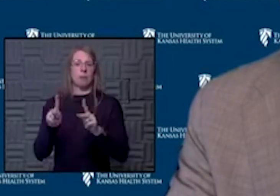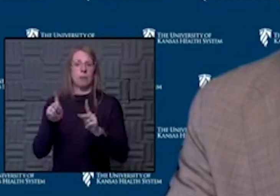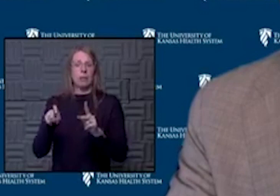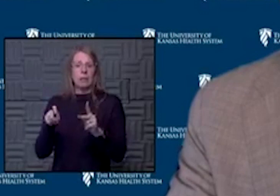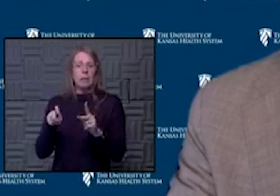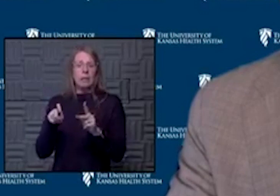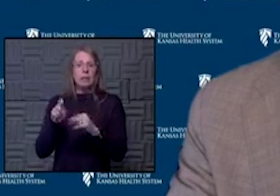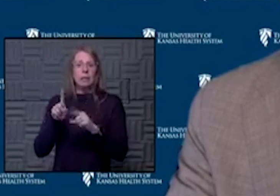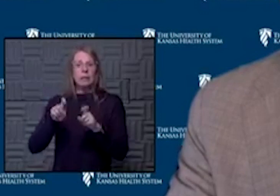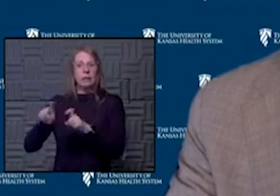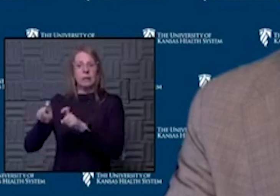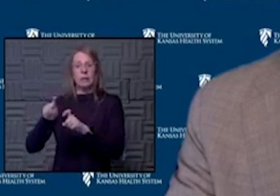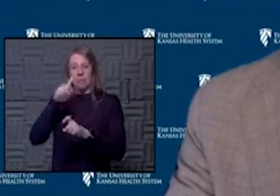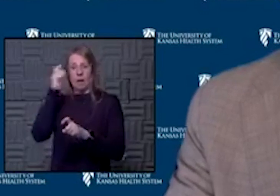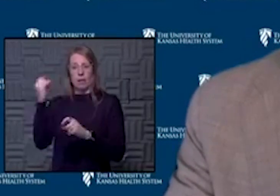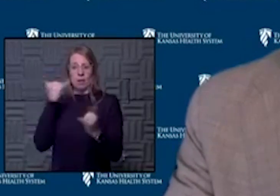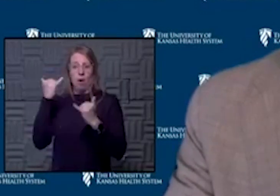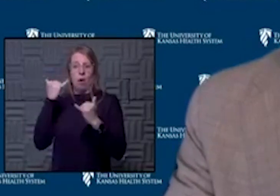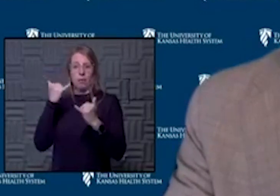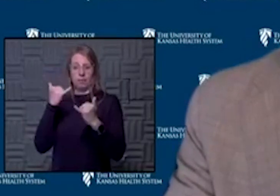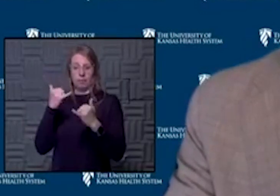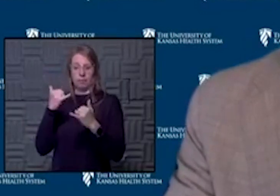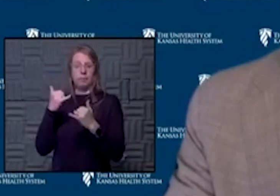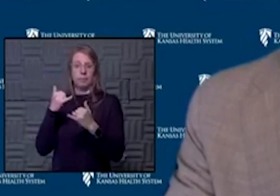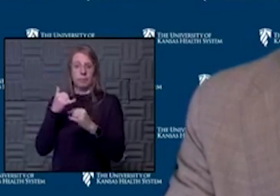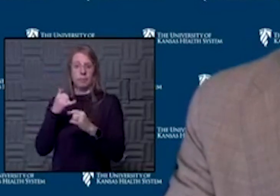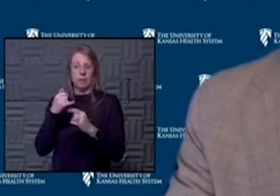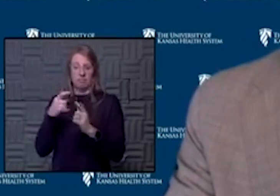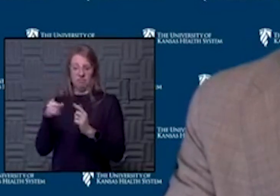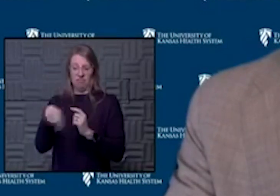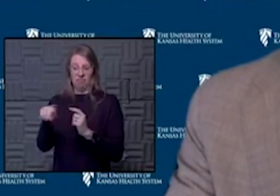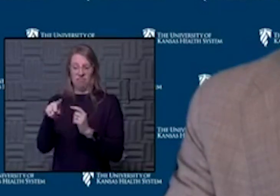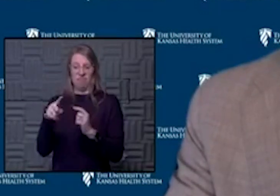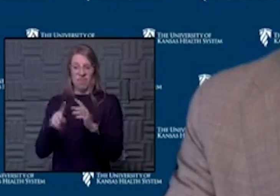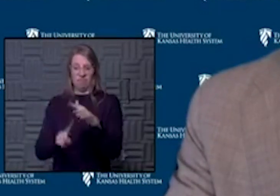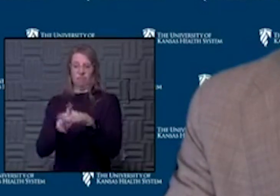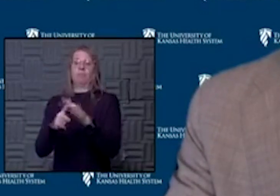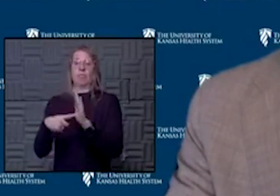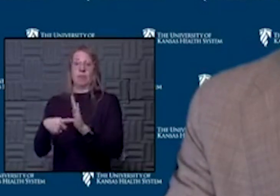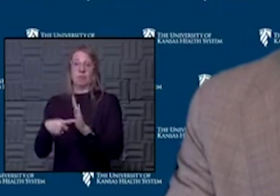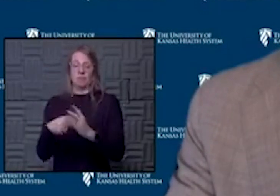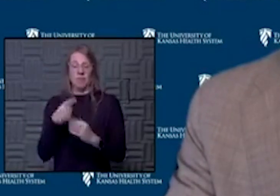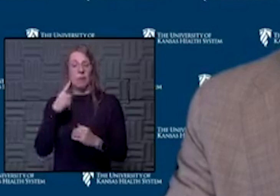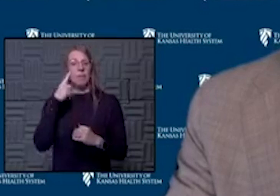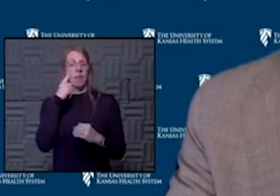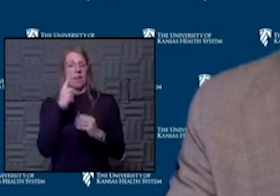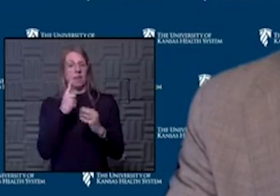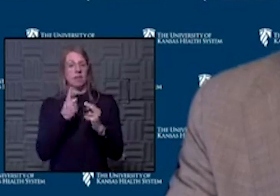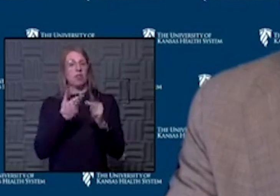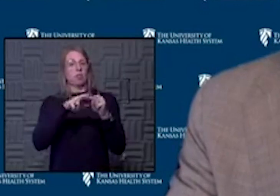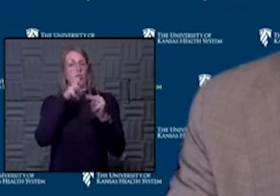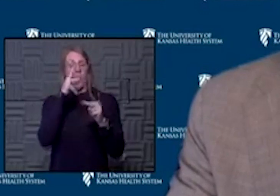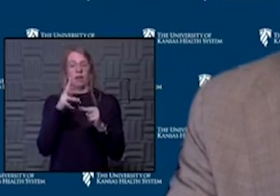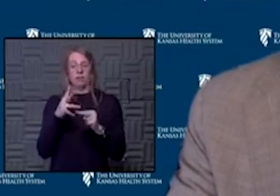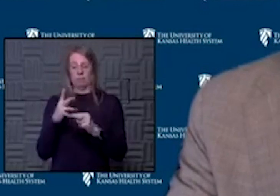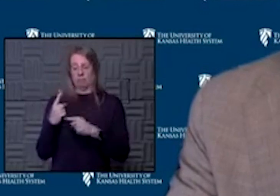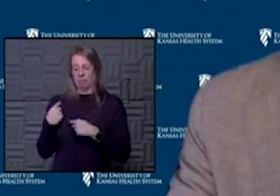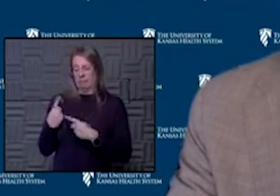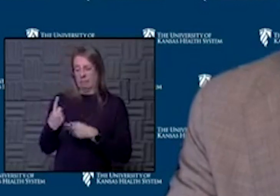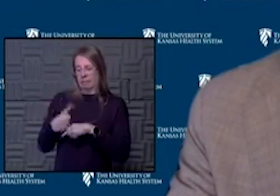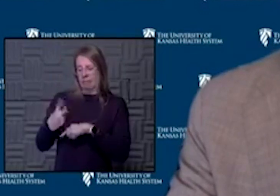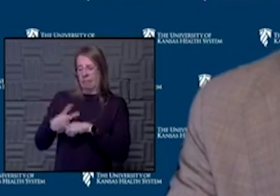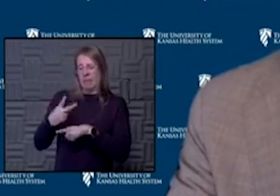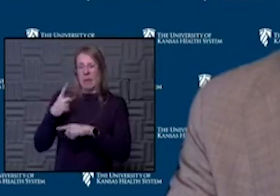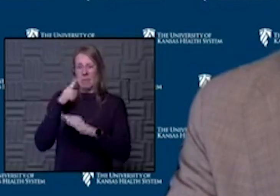calls about symptoms. So I think it's likely that that we'll see an increase above where we have been the past few days. I'm just hopeful that it's